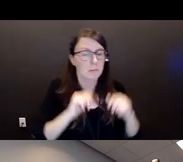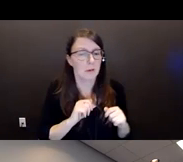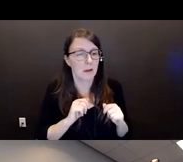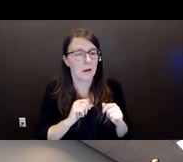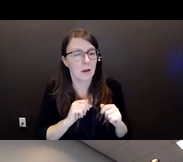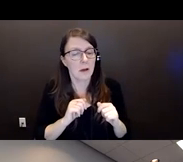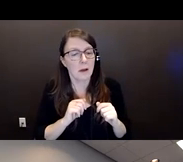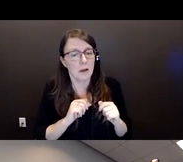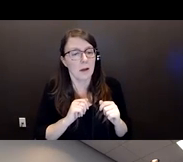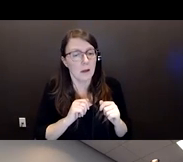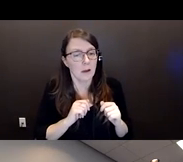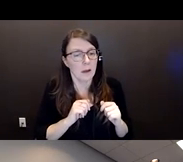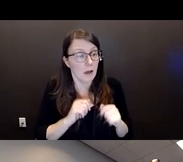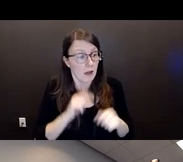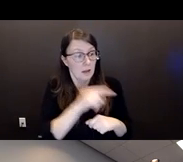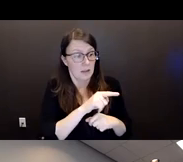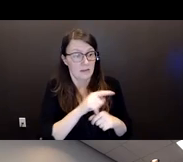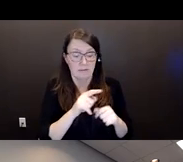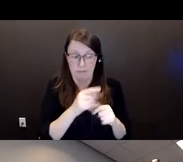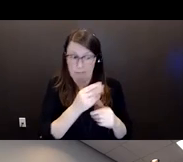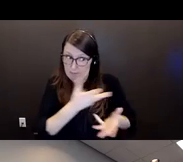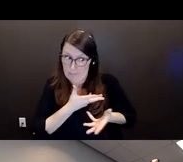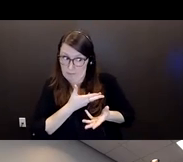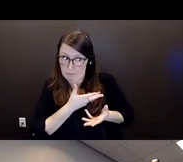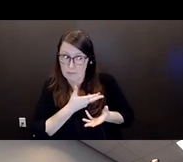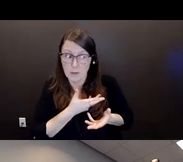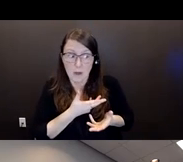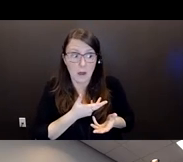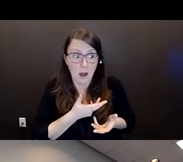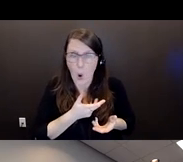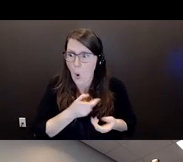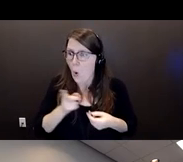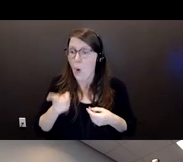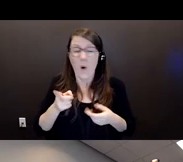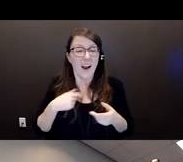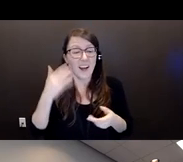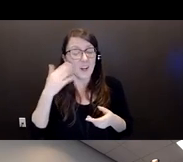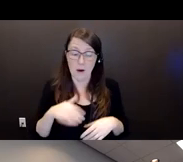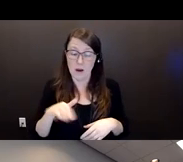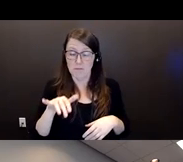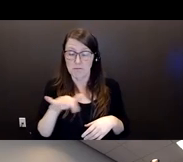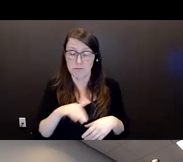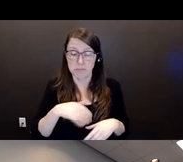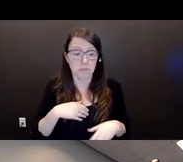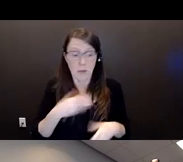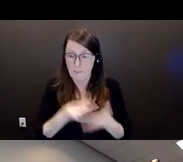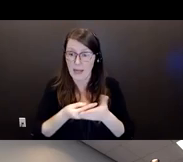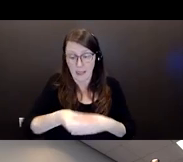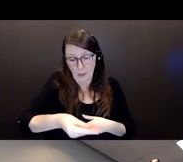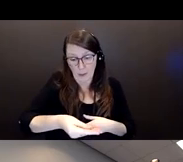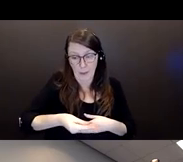She said to me that she was quite concerned that he wouldn't even let the money come out of the ATM machine before he would grab the money.